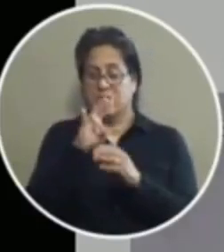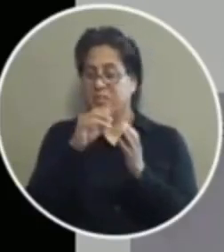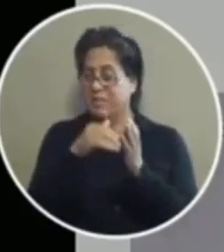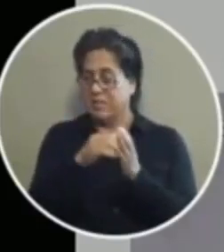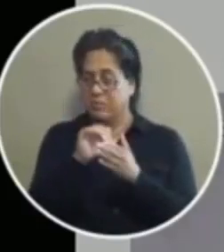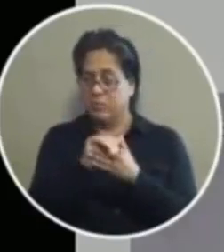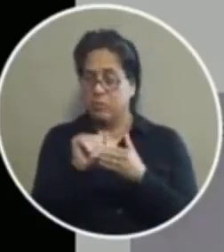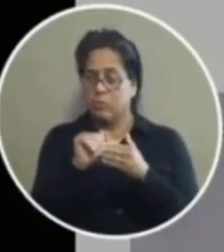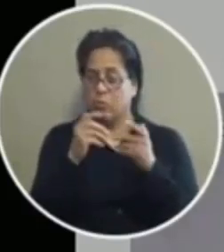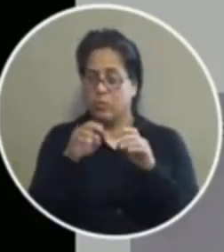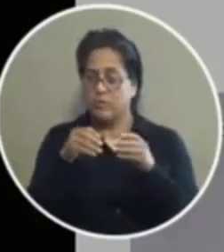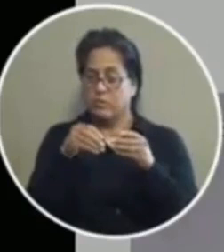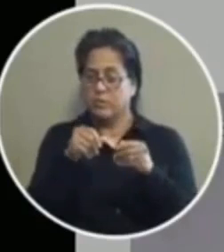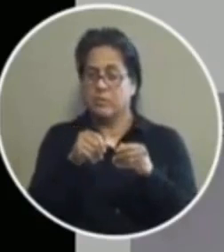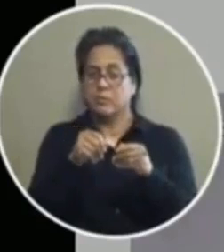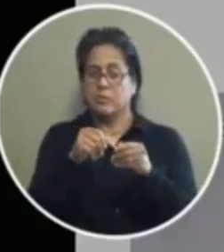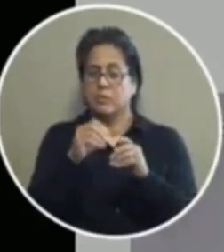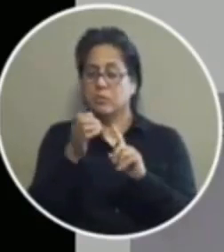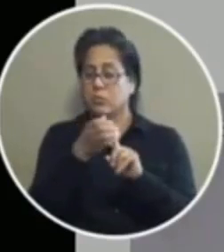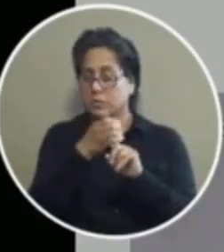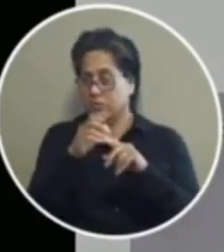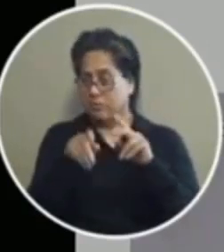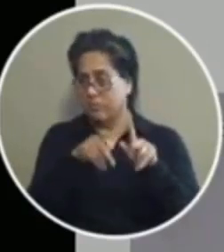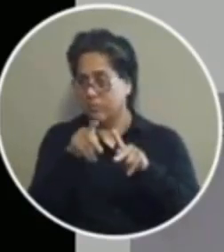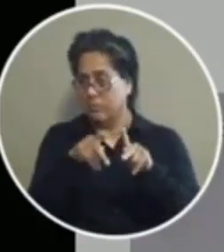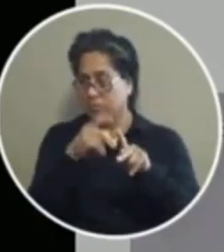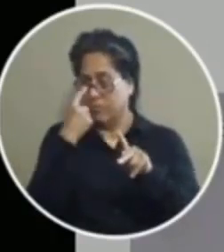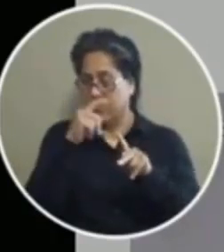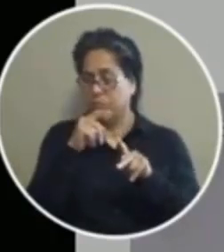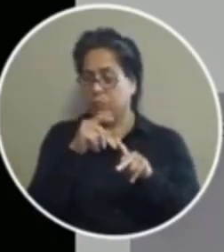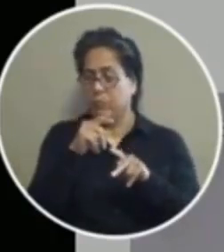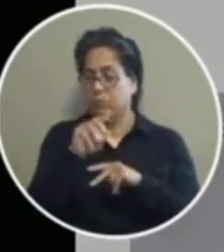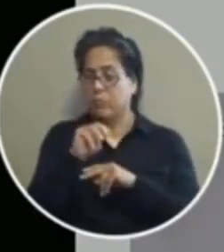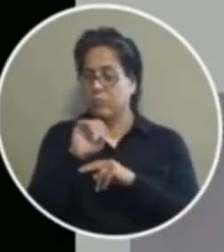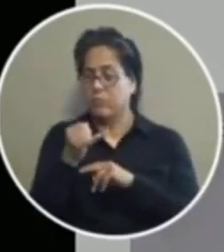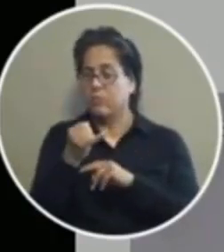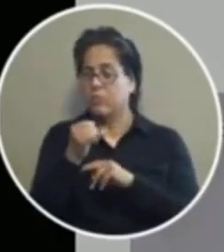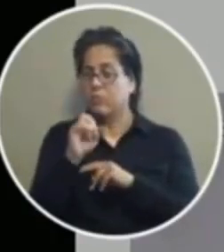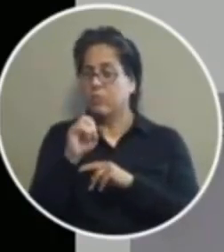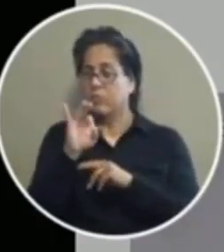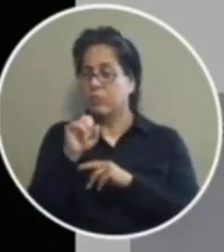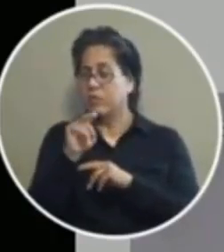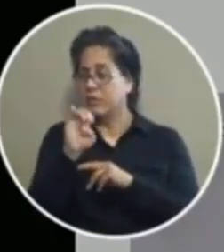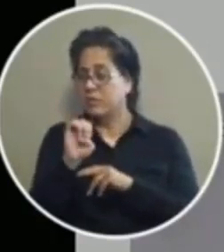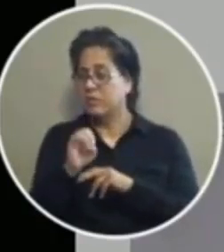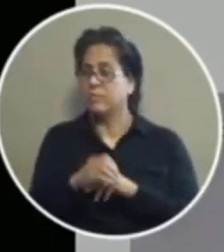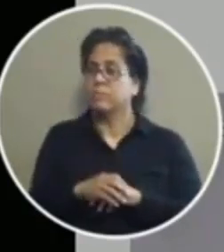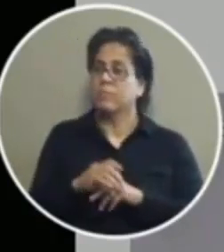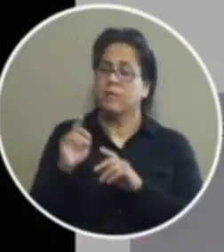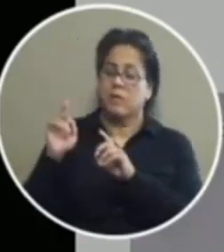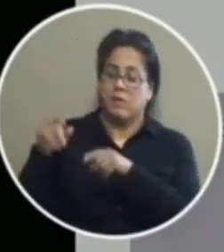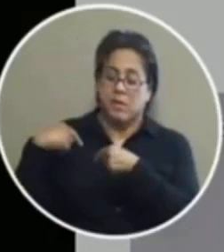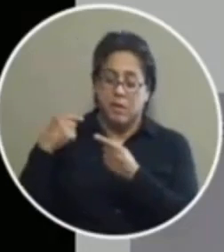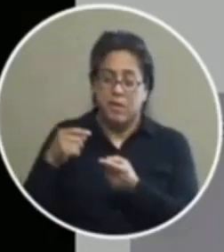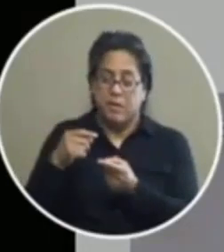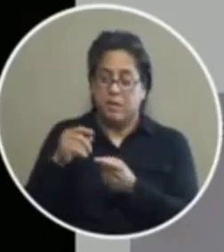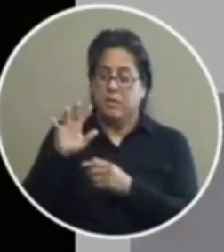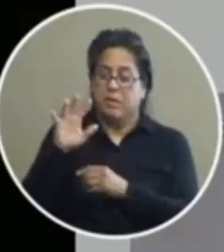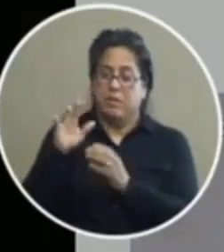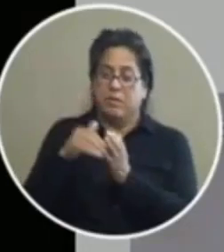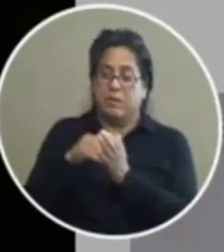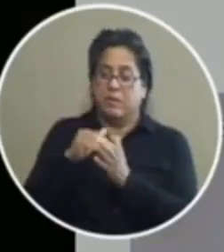arresting people for misdemeanor marijuana offenses over the last three years we have arrested